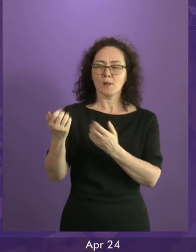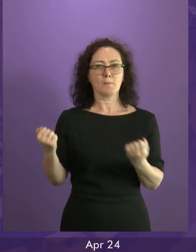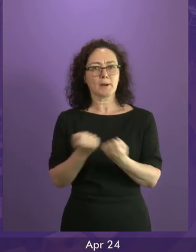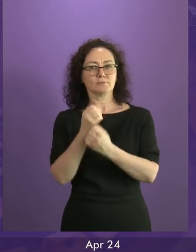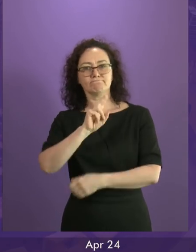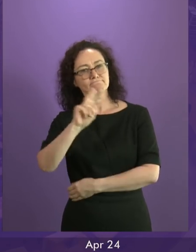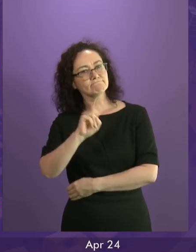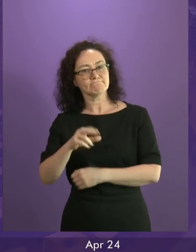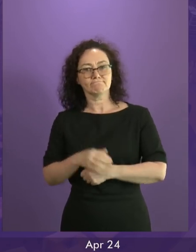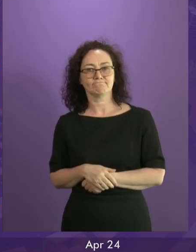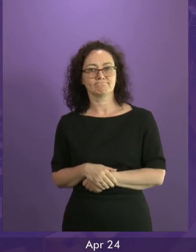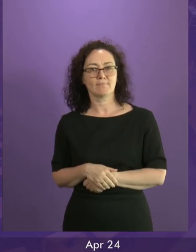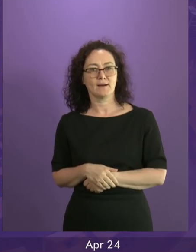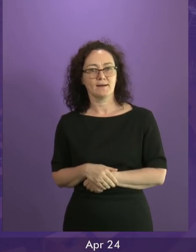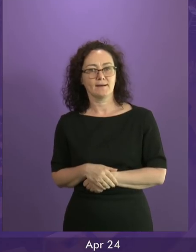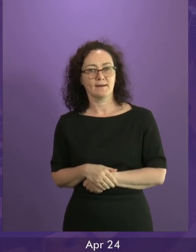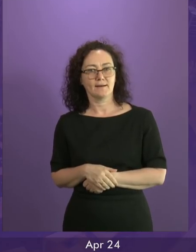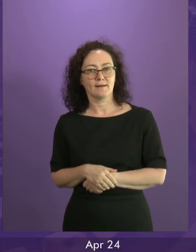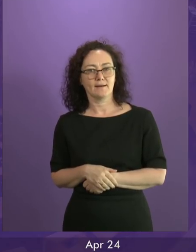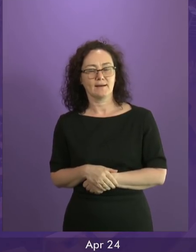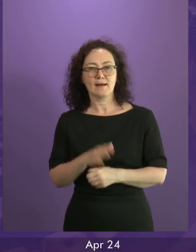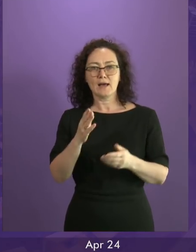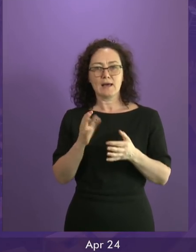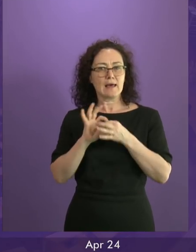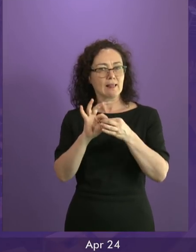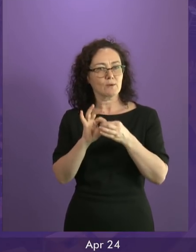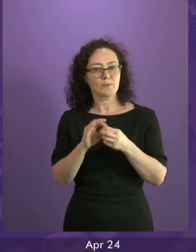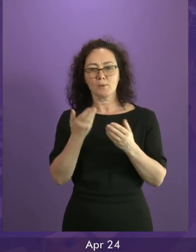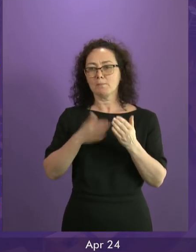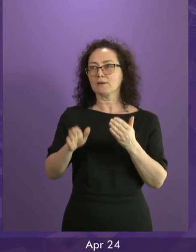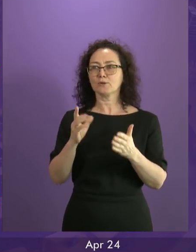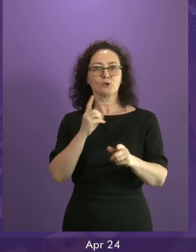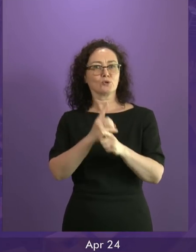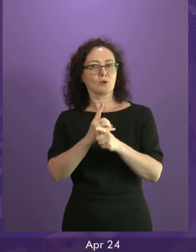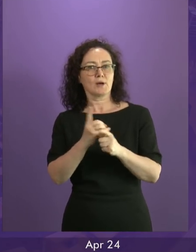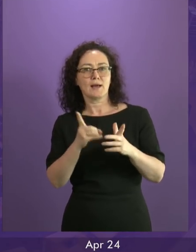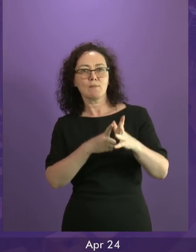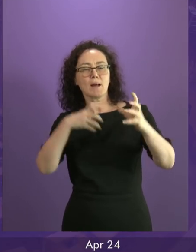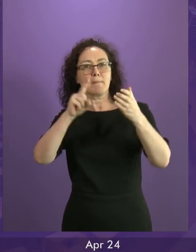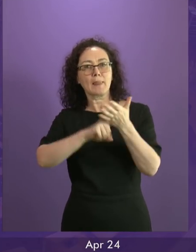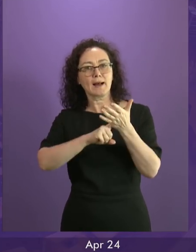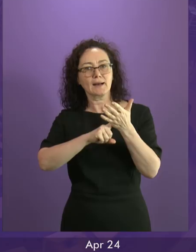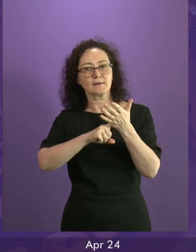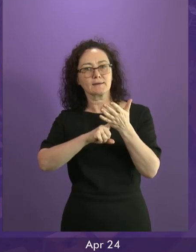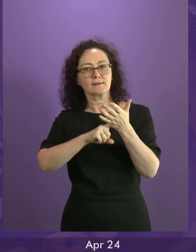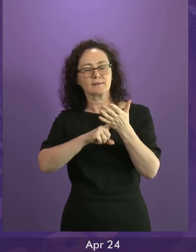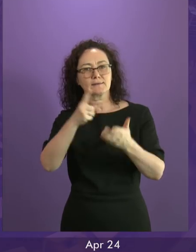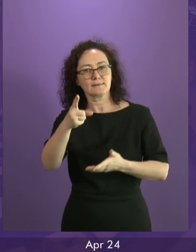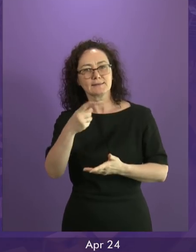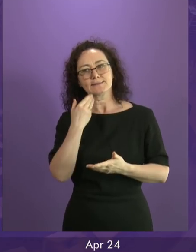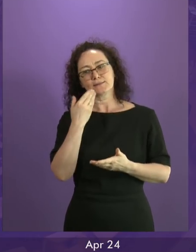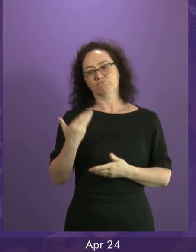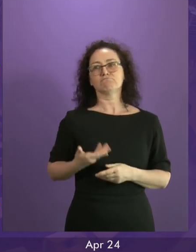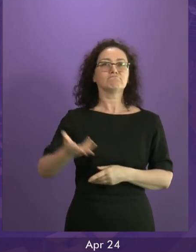where Abraham Lincoln's public sentiment is on the falling demand for a rerun of the 2014